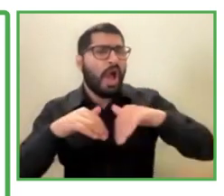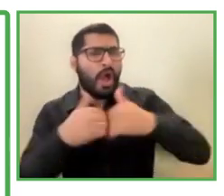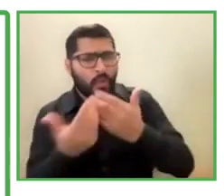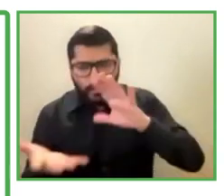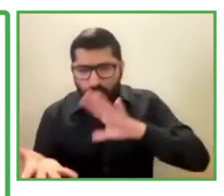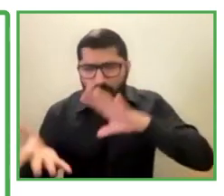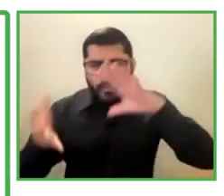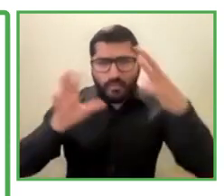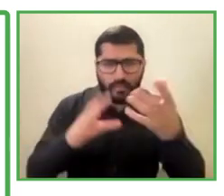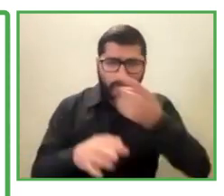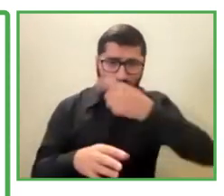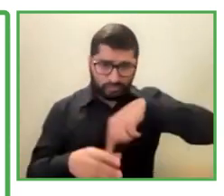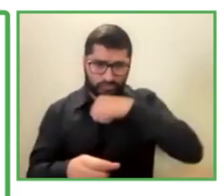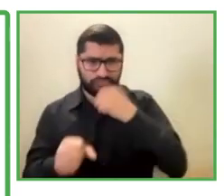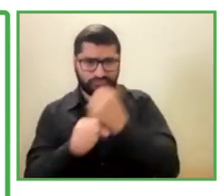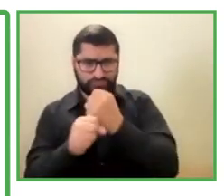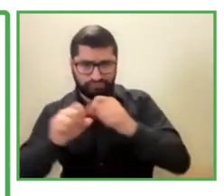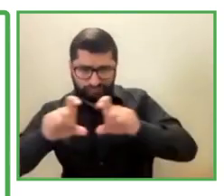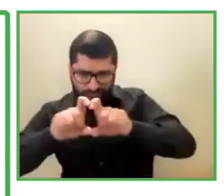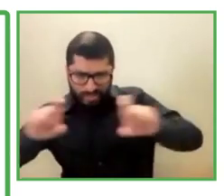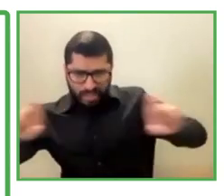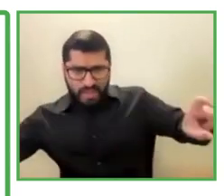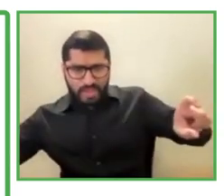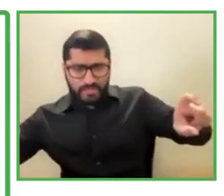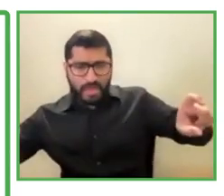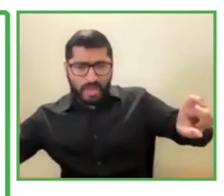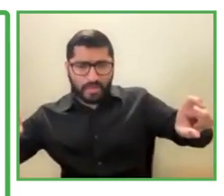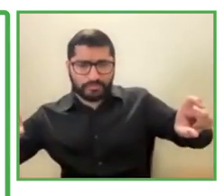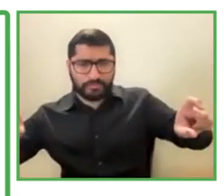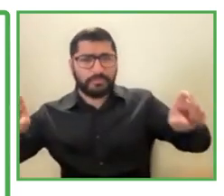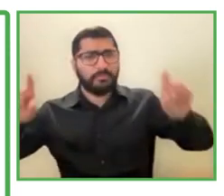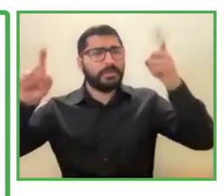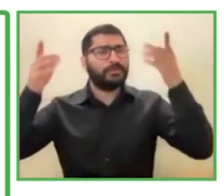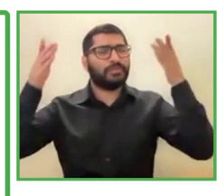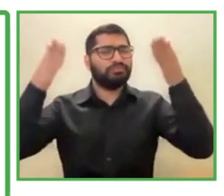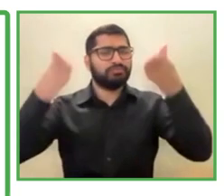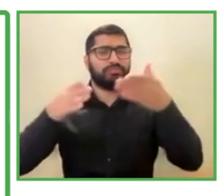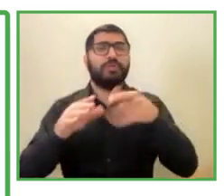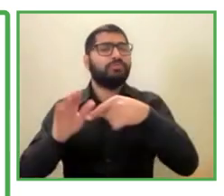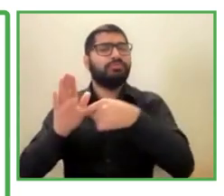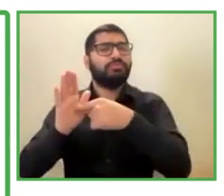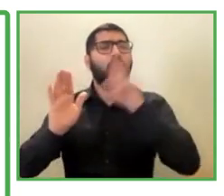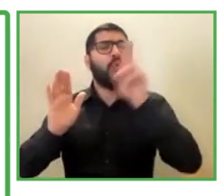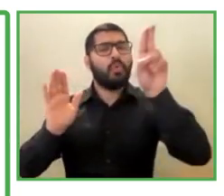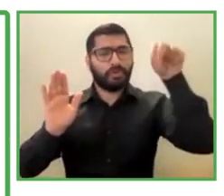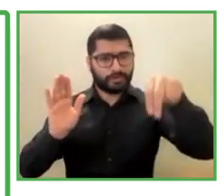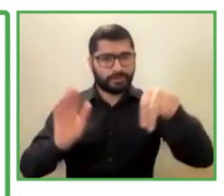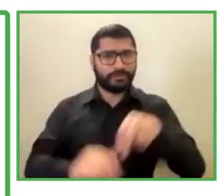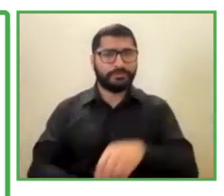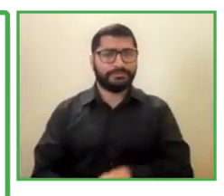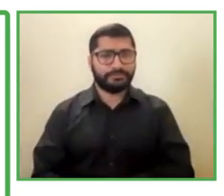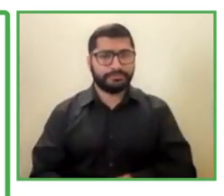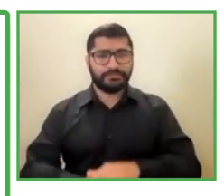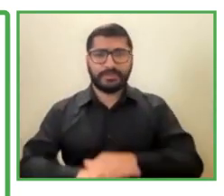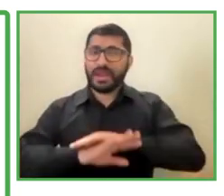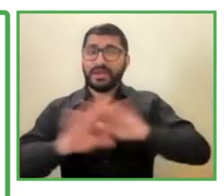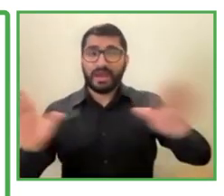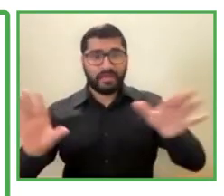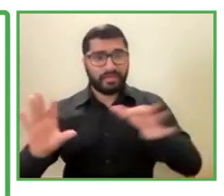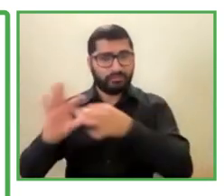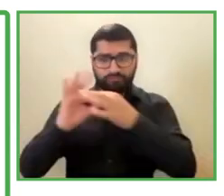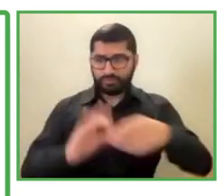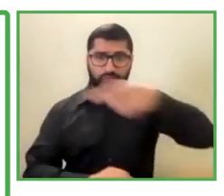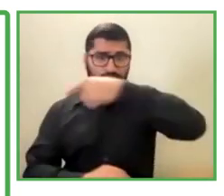mean, UN's motto, which is nothing about us without us. What it means is that, you know, so we are absolutely,